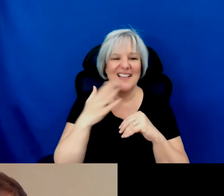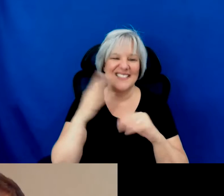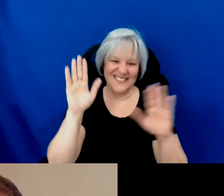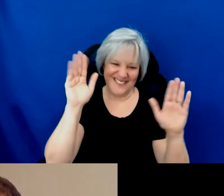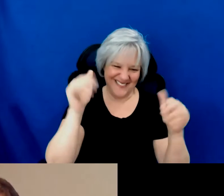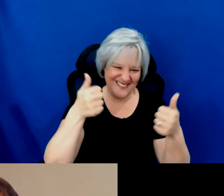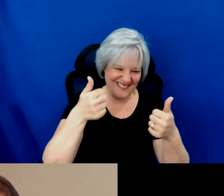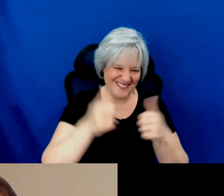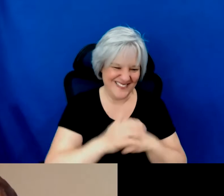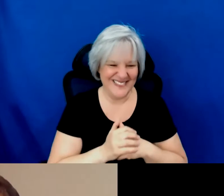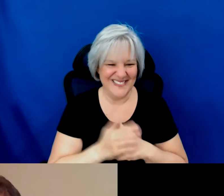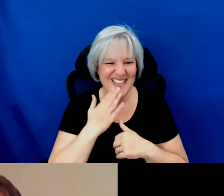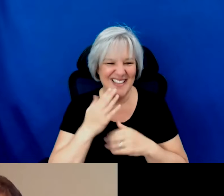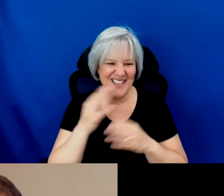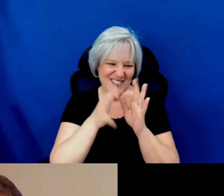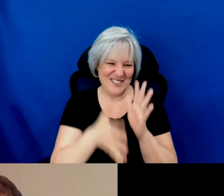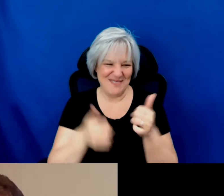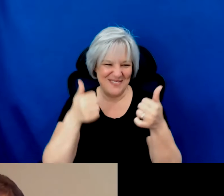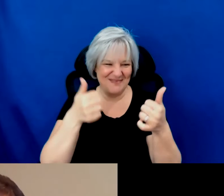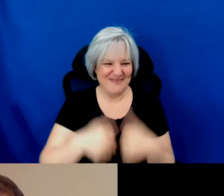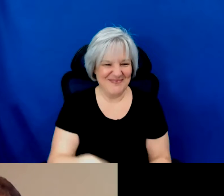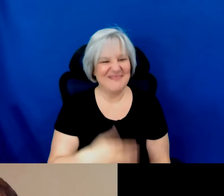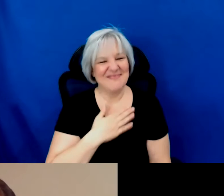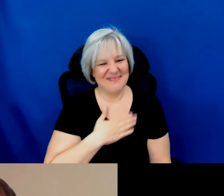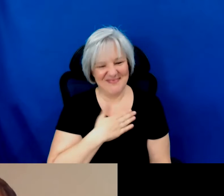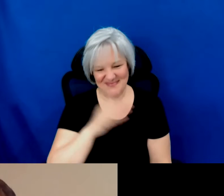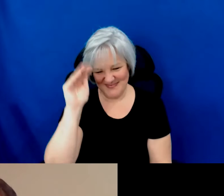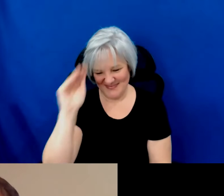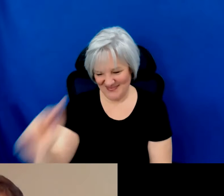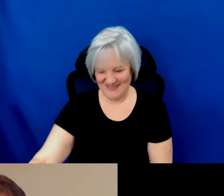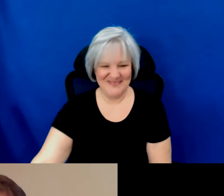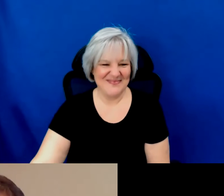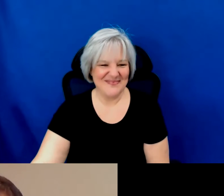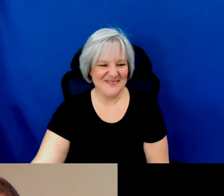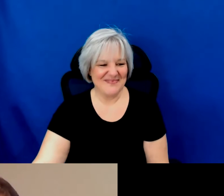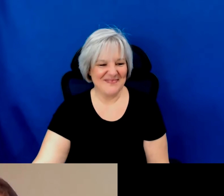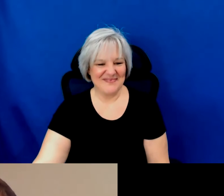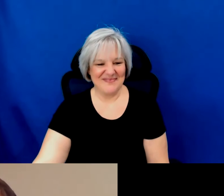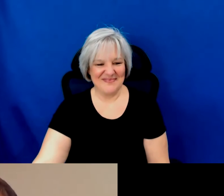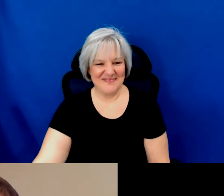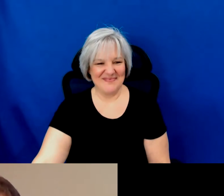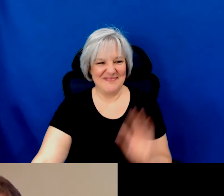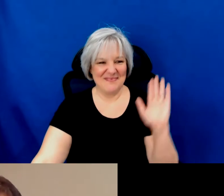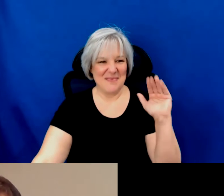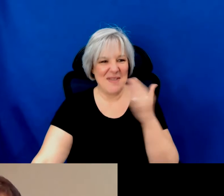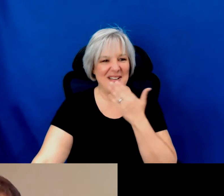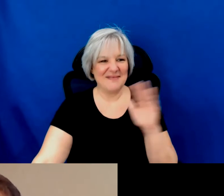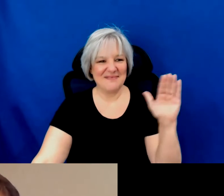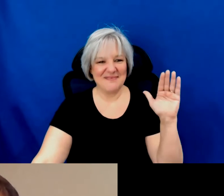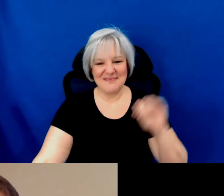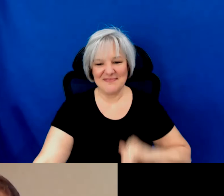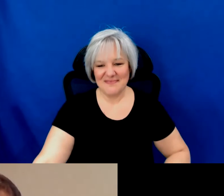for uh interpreting for us i really appreciate it all right take care everyone goodbye you